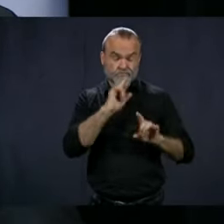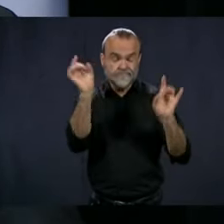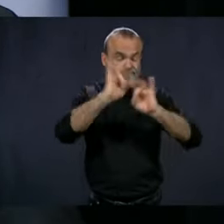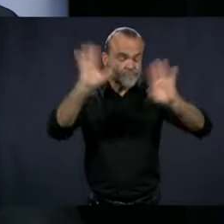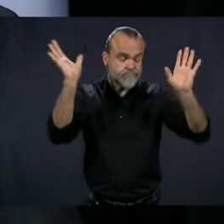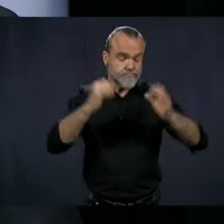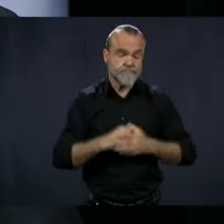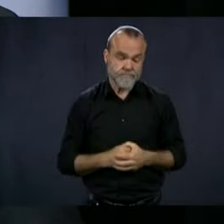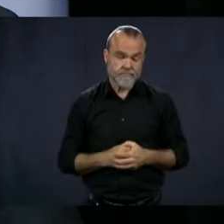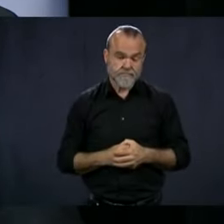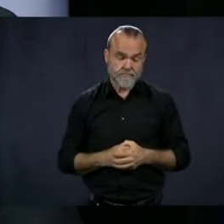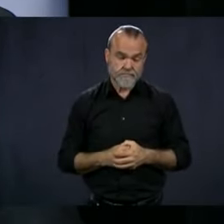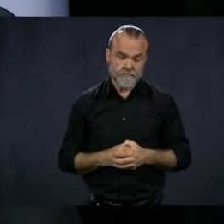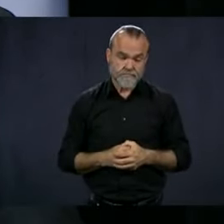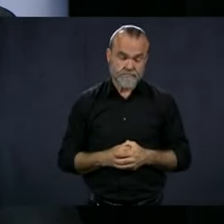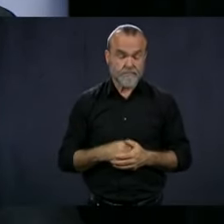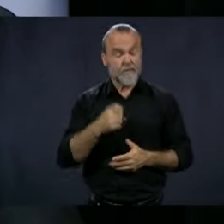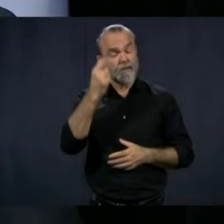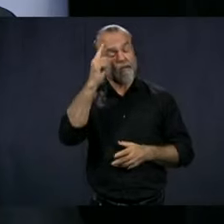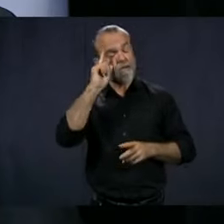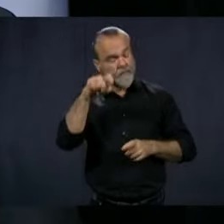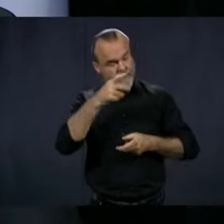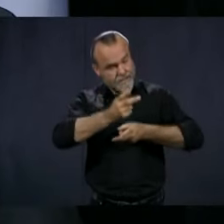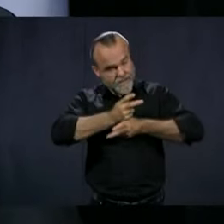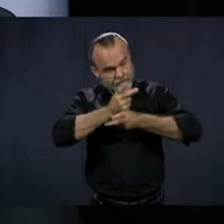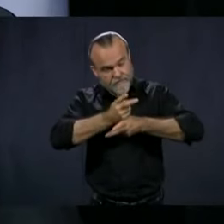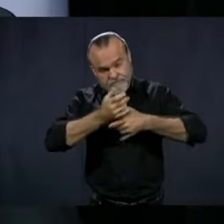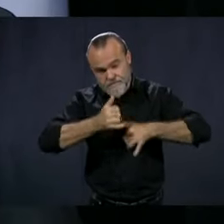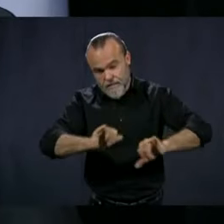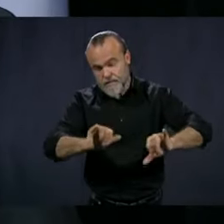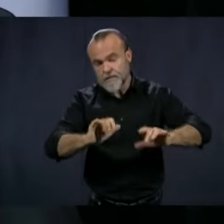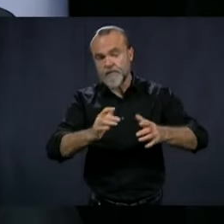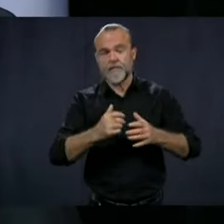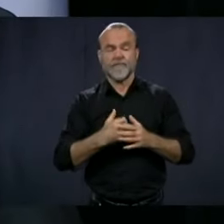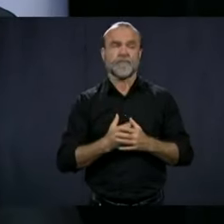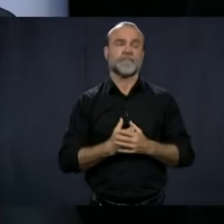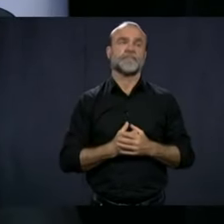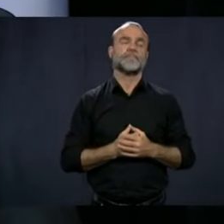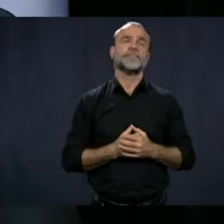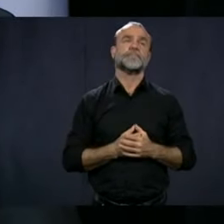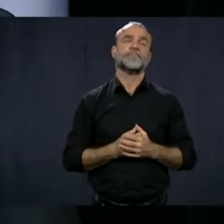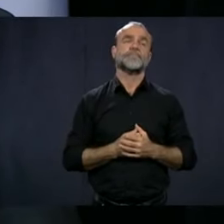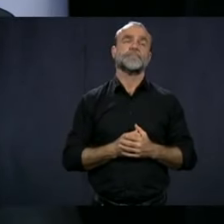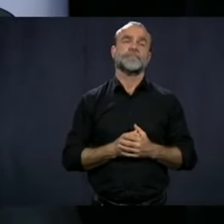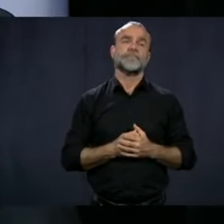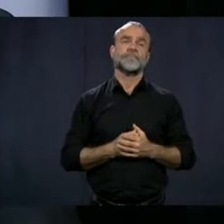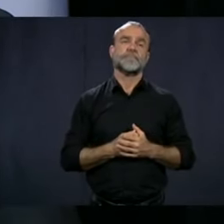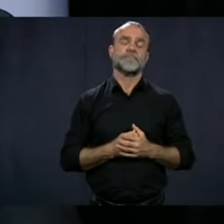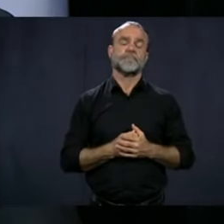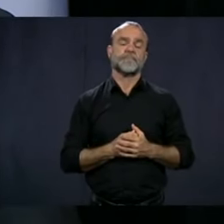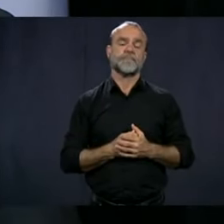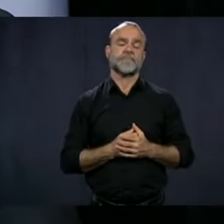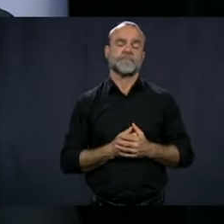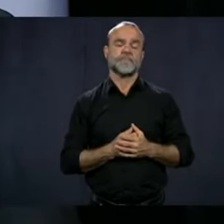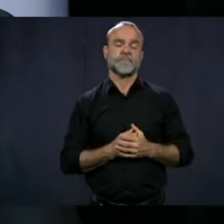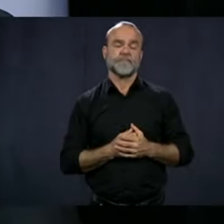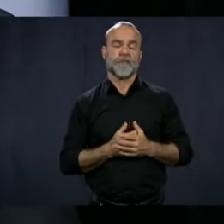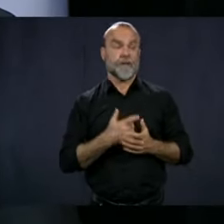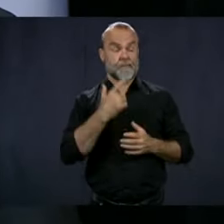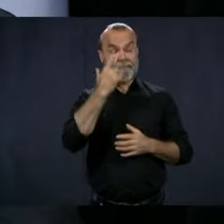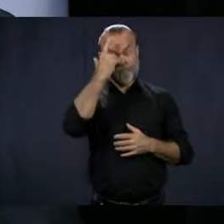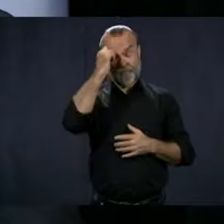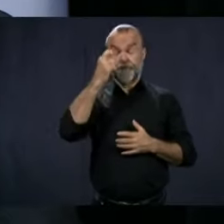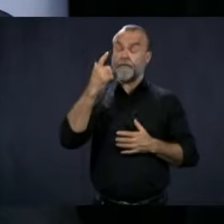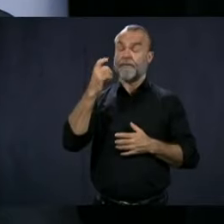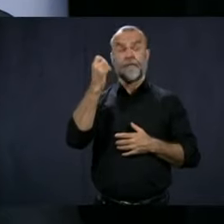we have to be careful about saying that it's a special situation in Quebec.